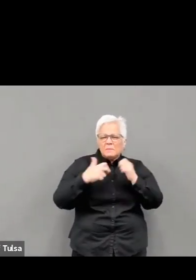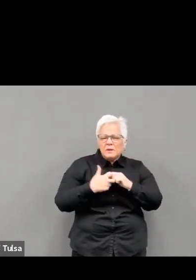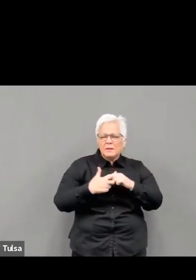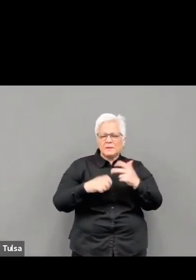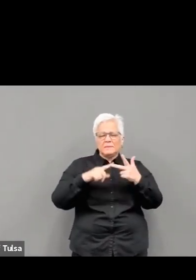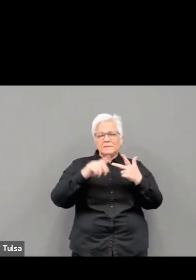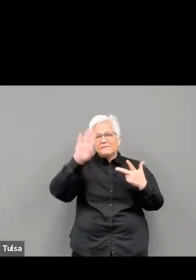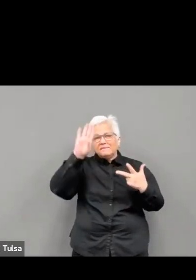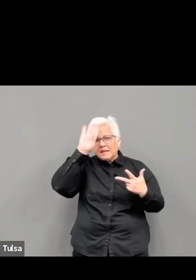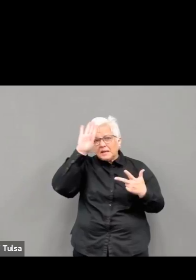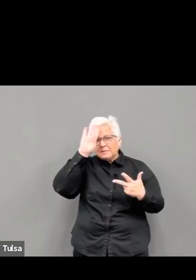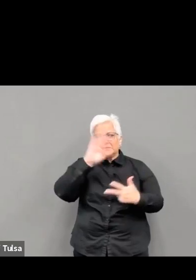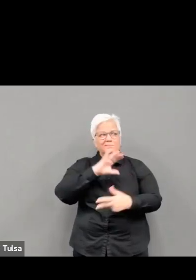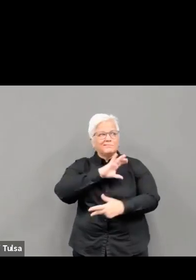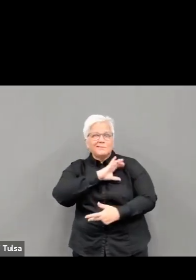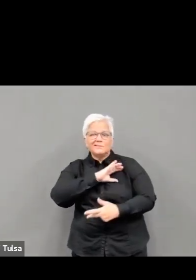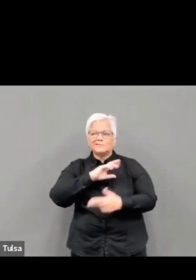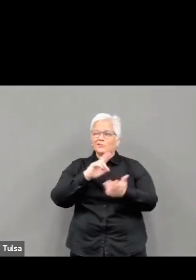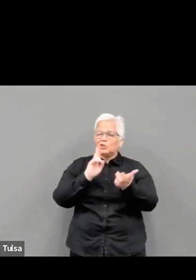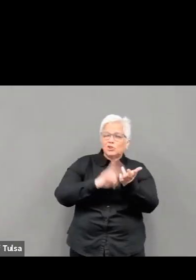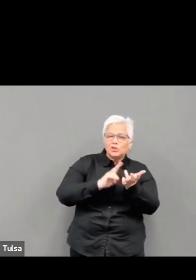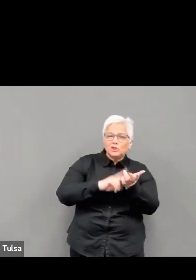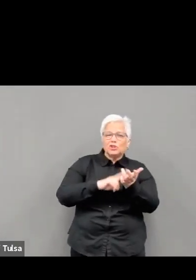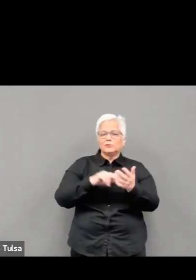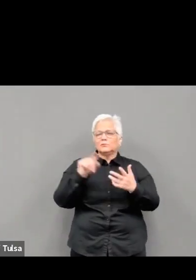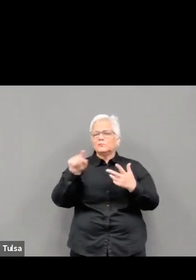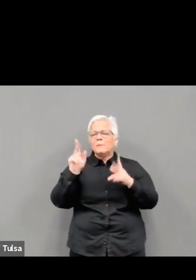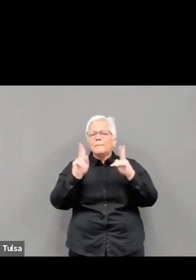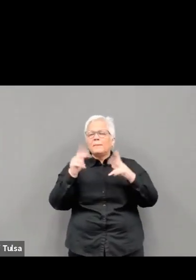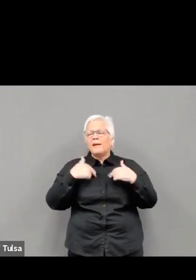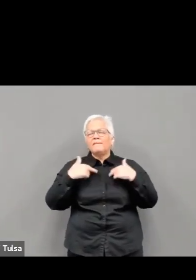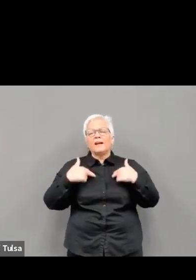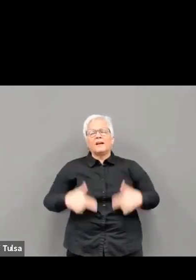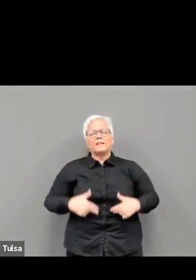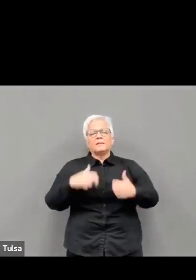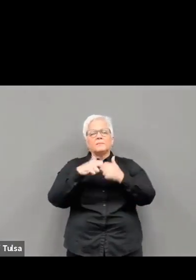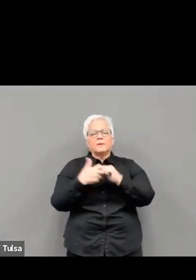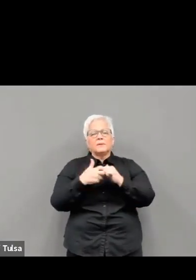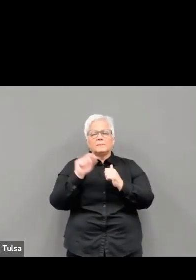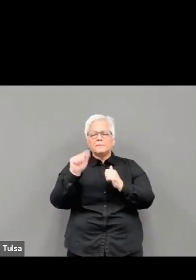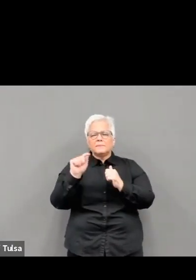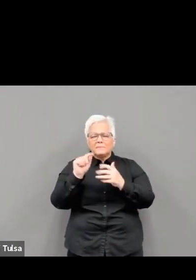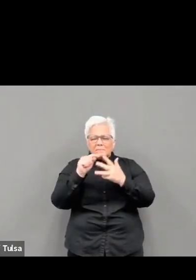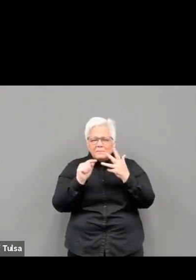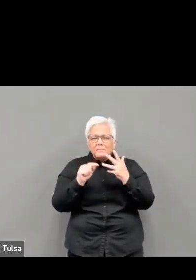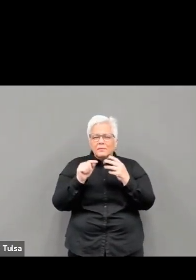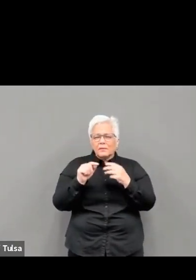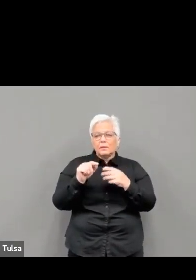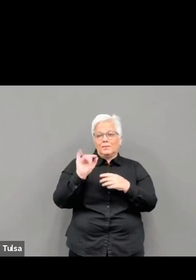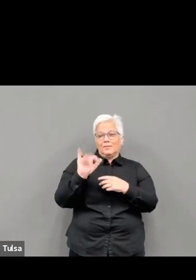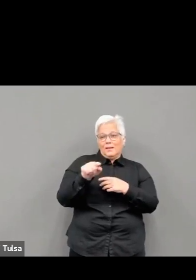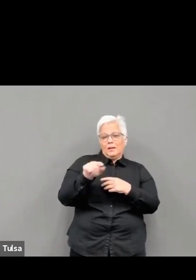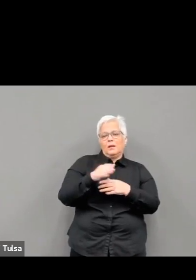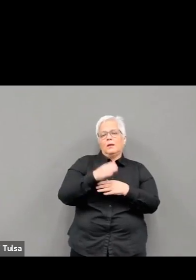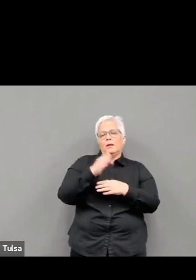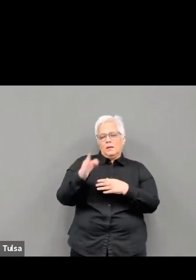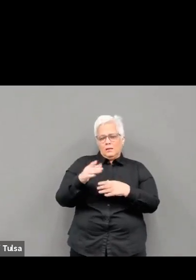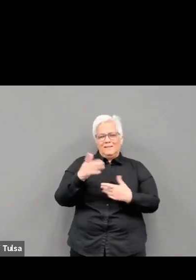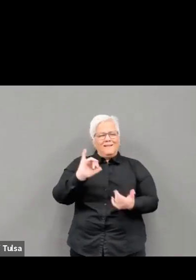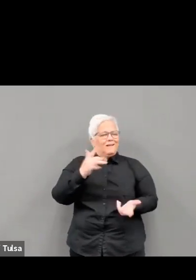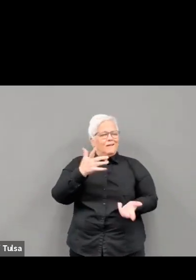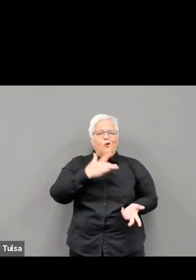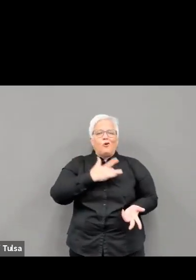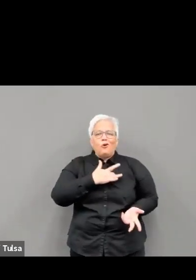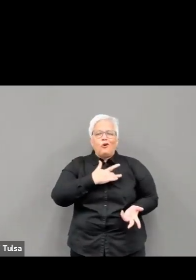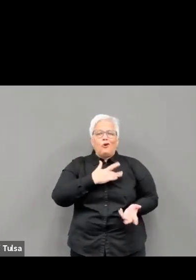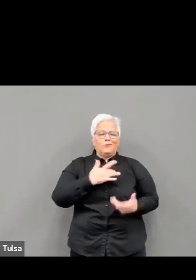disease, Down syndrome, diabetes, myelitis, chronic lung, liver, or renal disease, cancers, and those who are at high